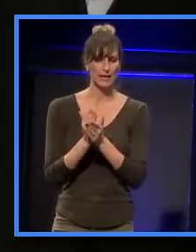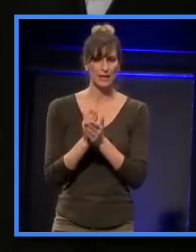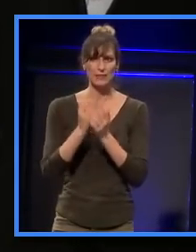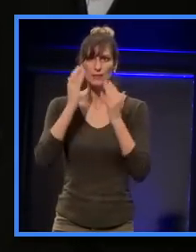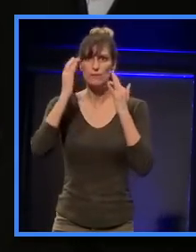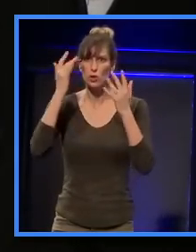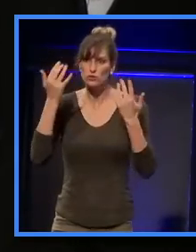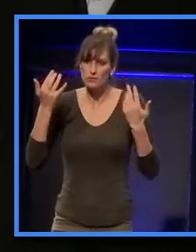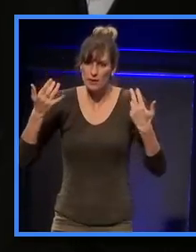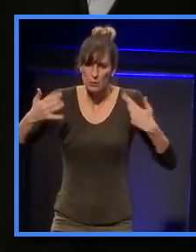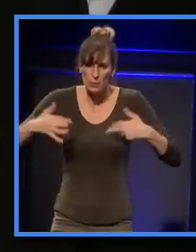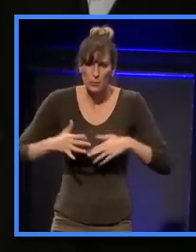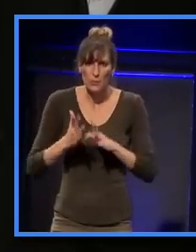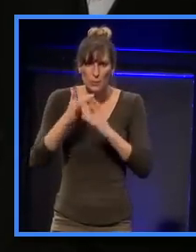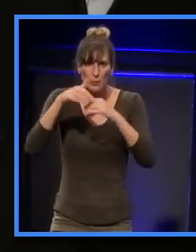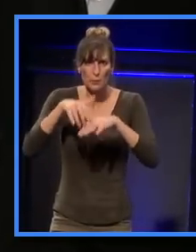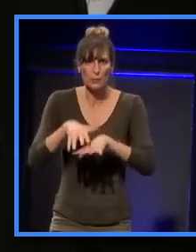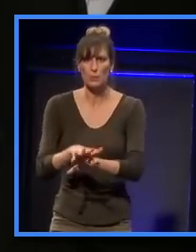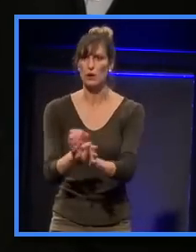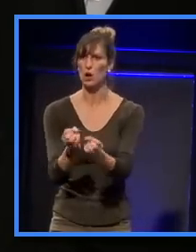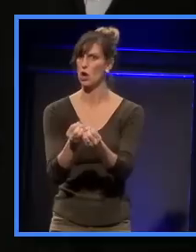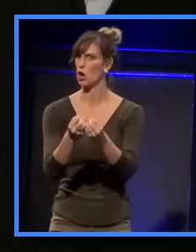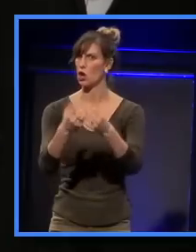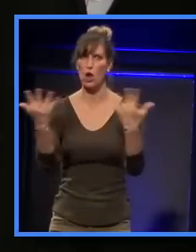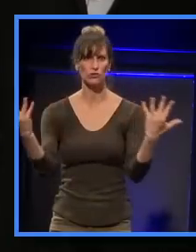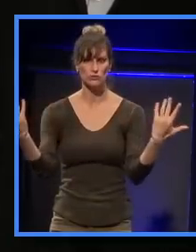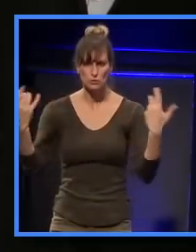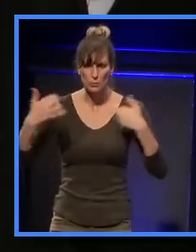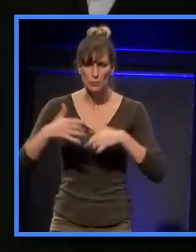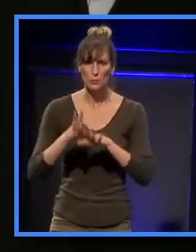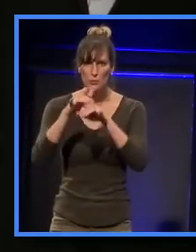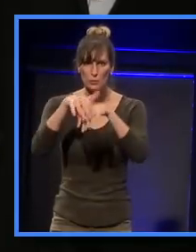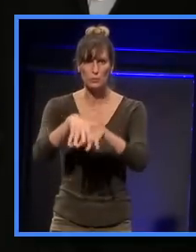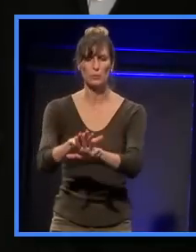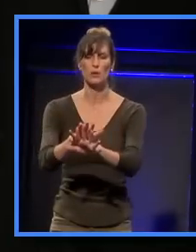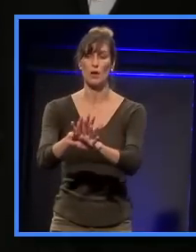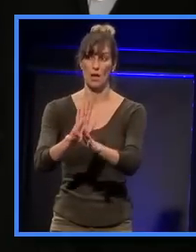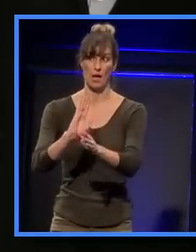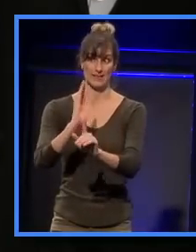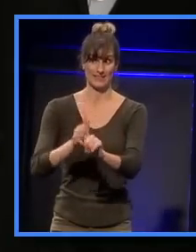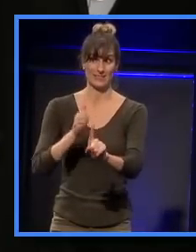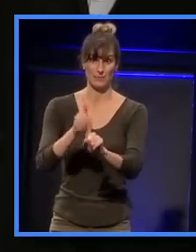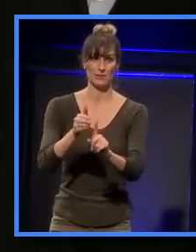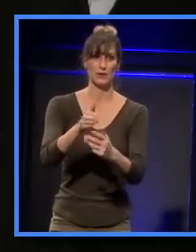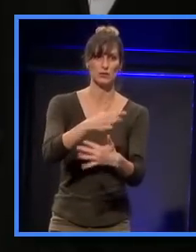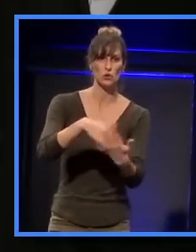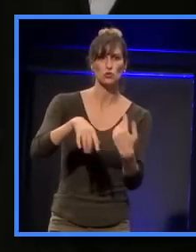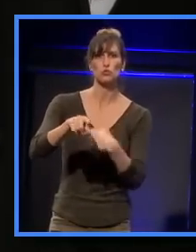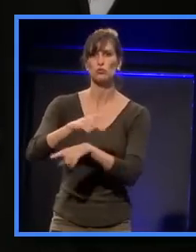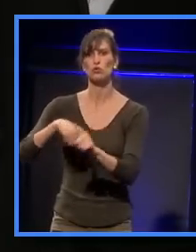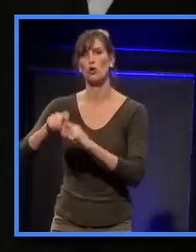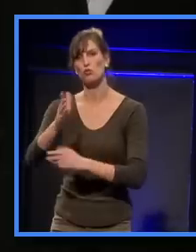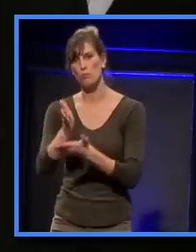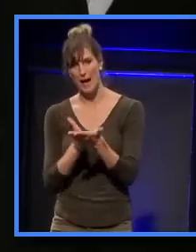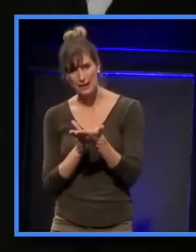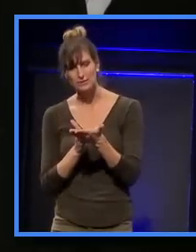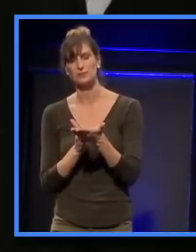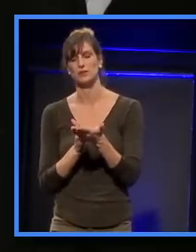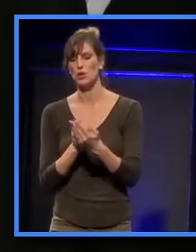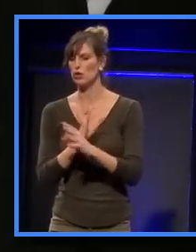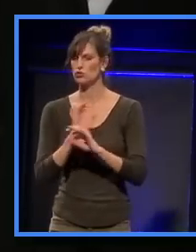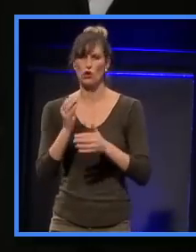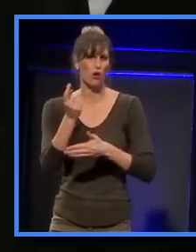integrated philosophy and, and, and particularly the, the social and the cultural aspect. And that's a very big part of that, not just